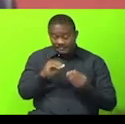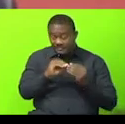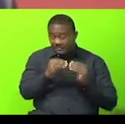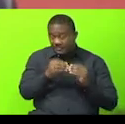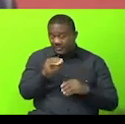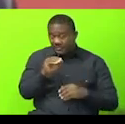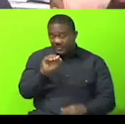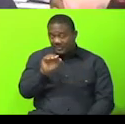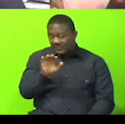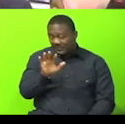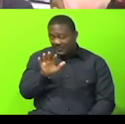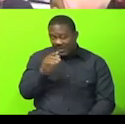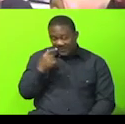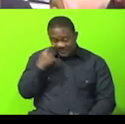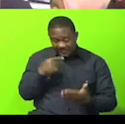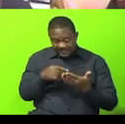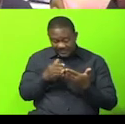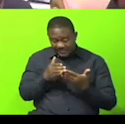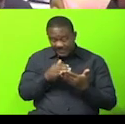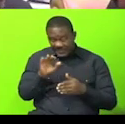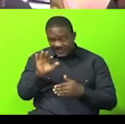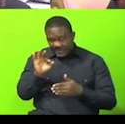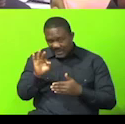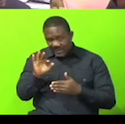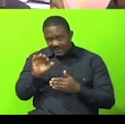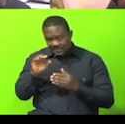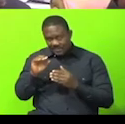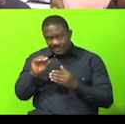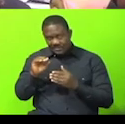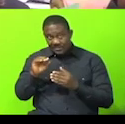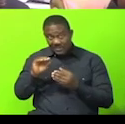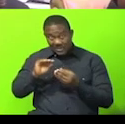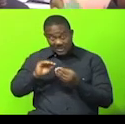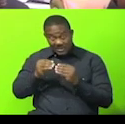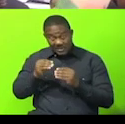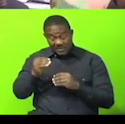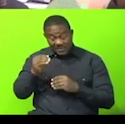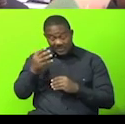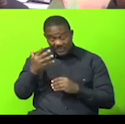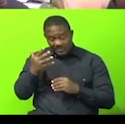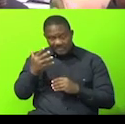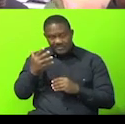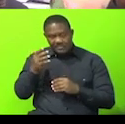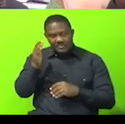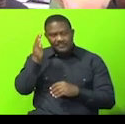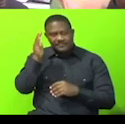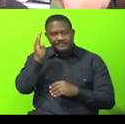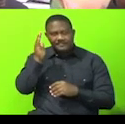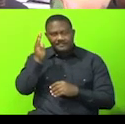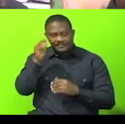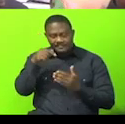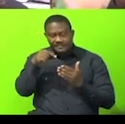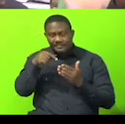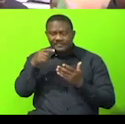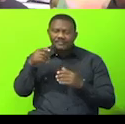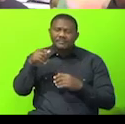five, on page nine. Mr. Speaker, the statement made